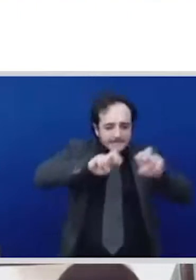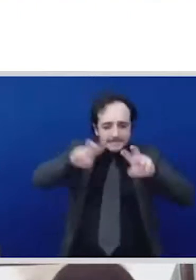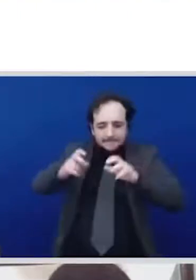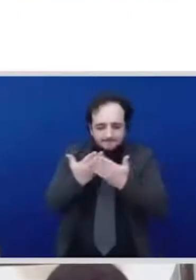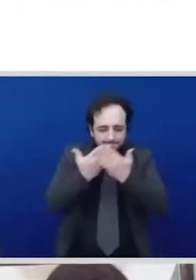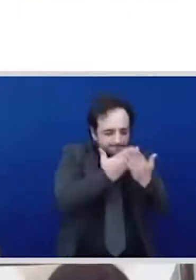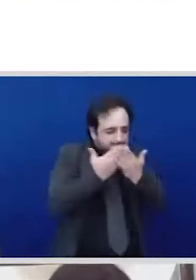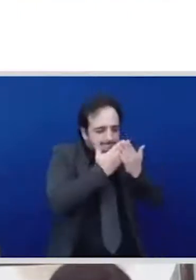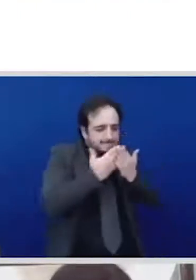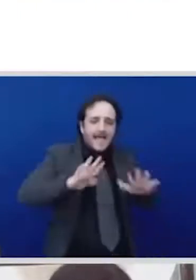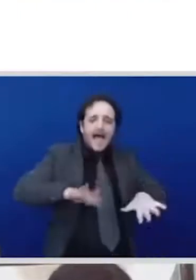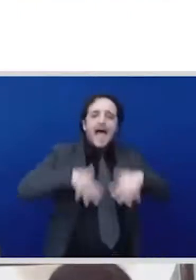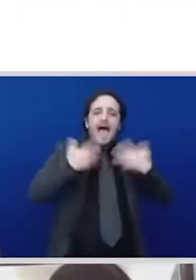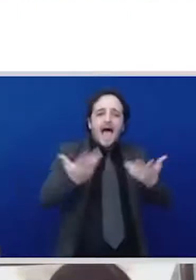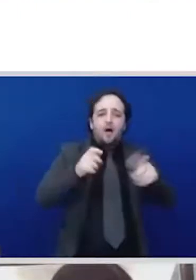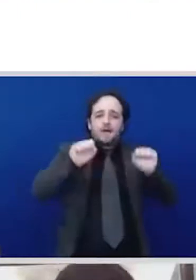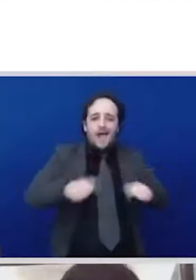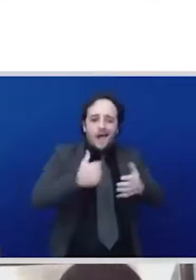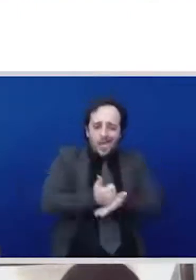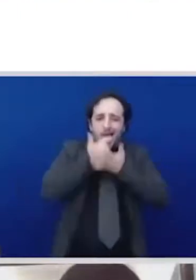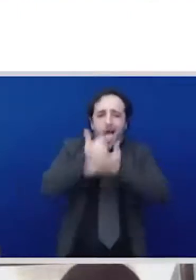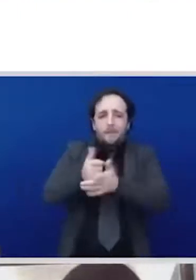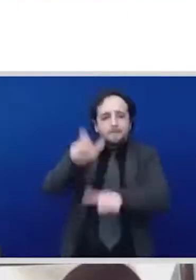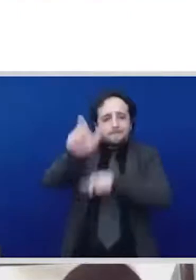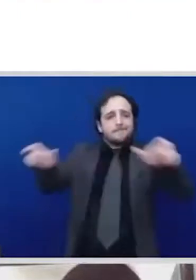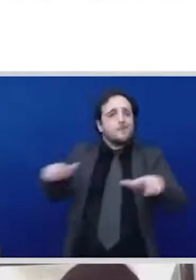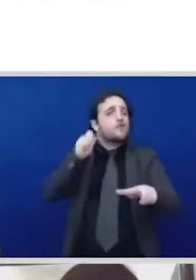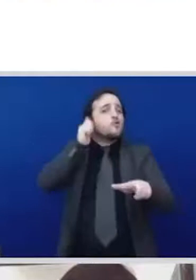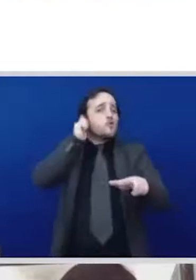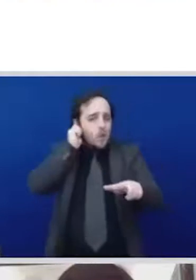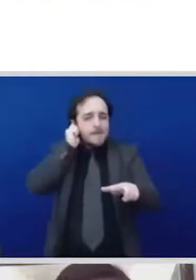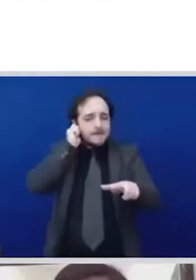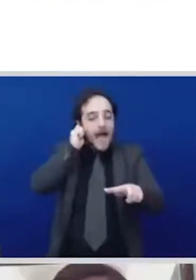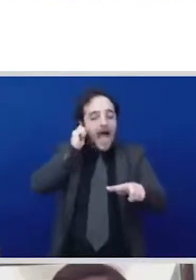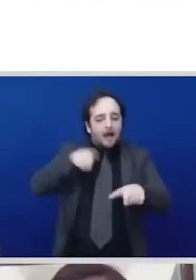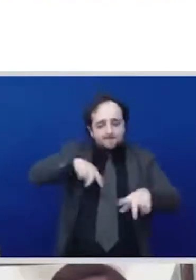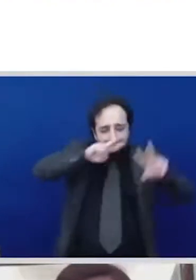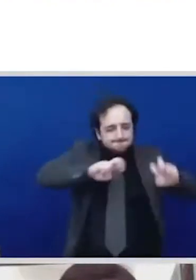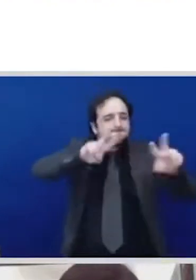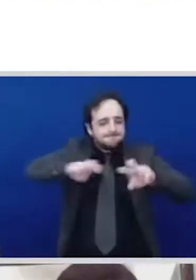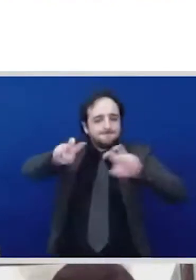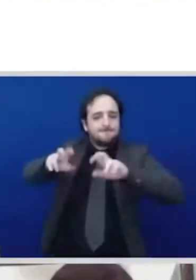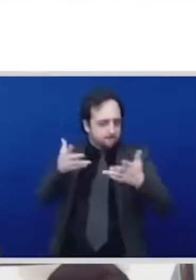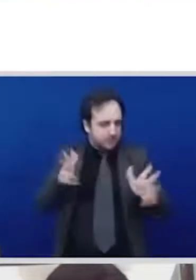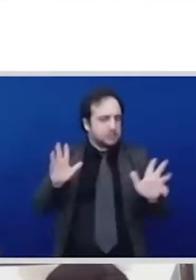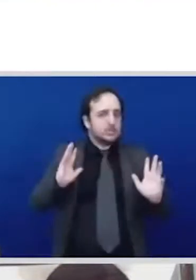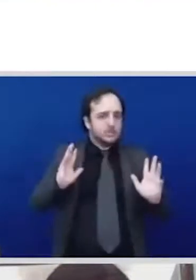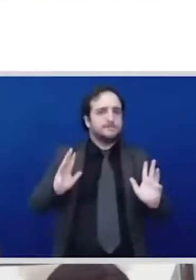working hours and 47% of women report working from home compared with 35% of men